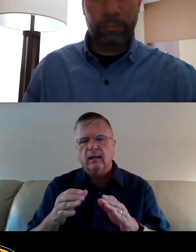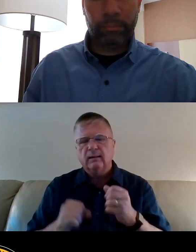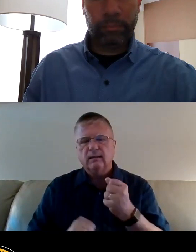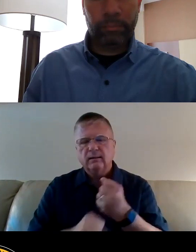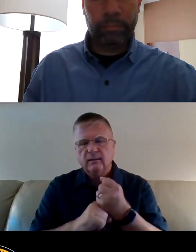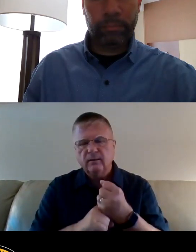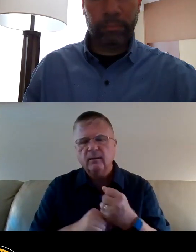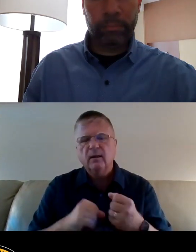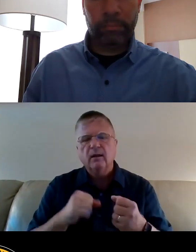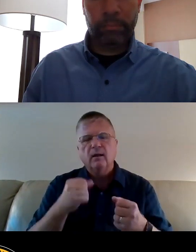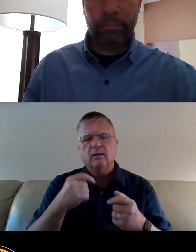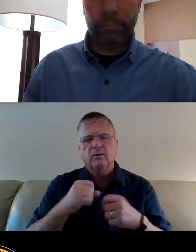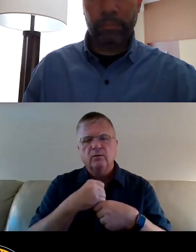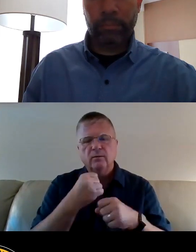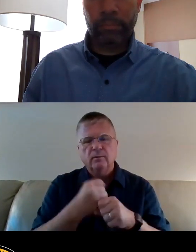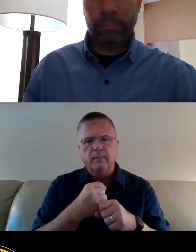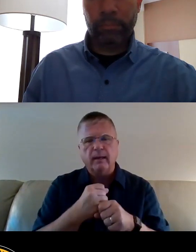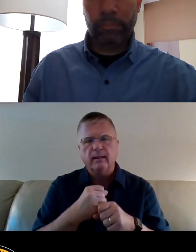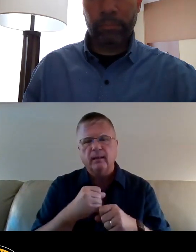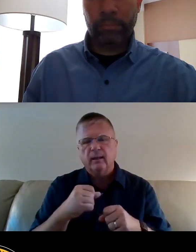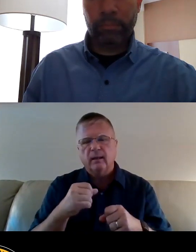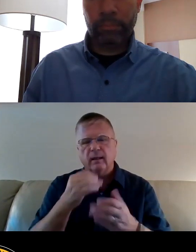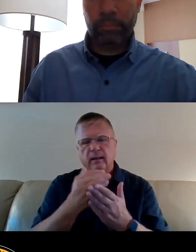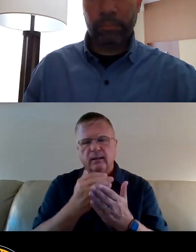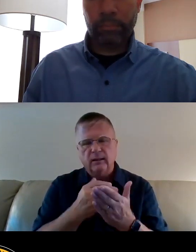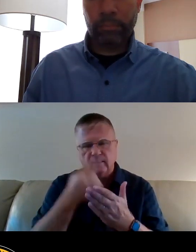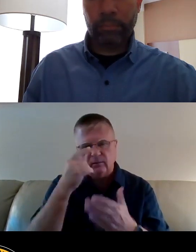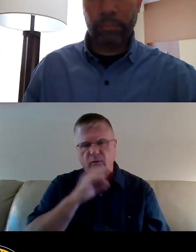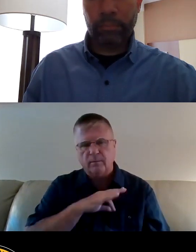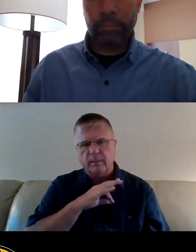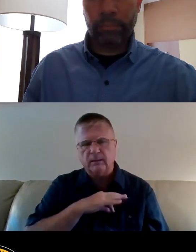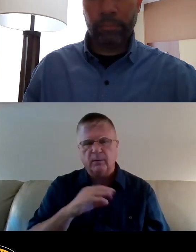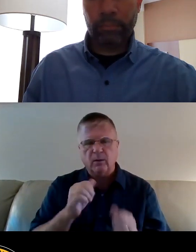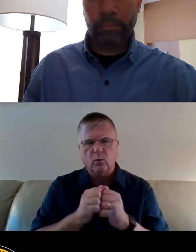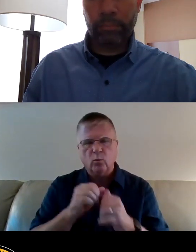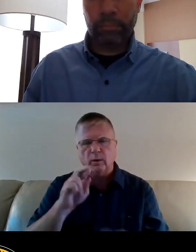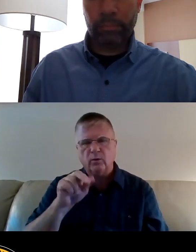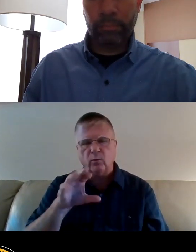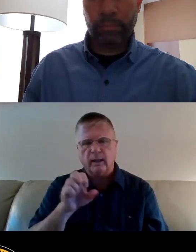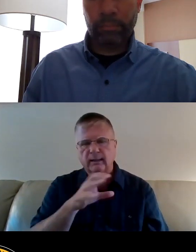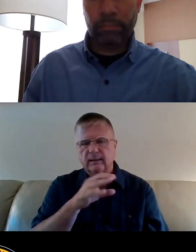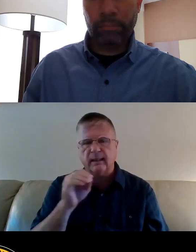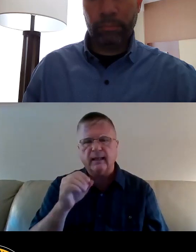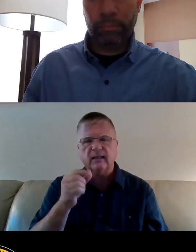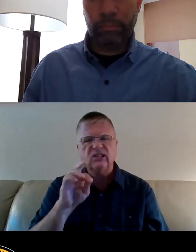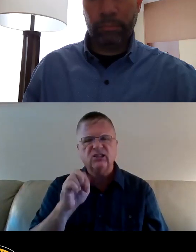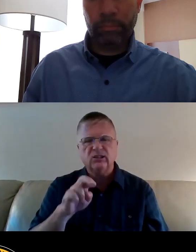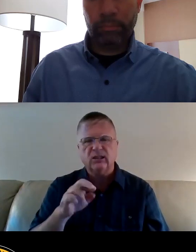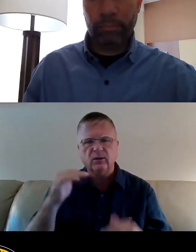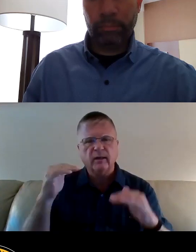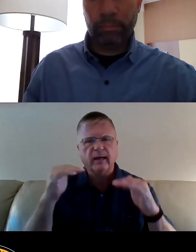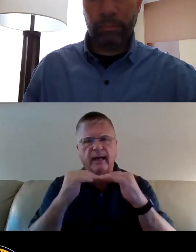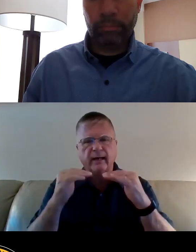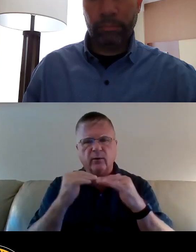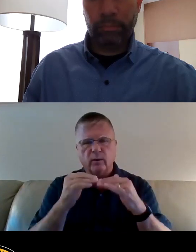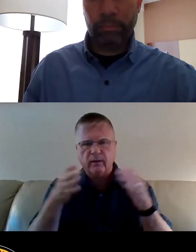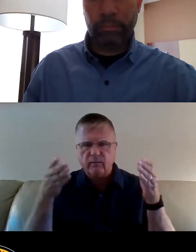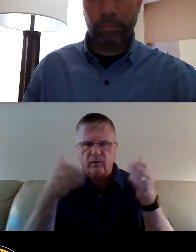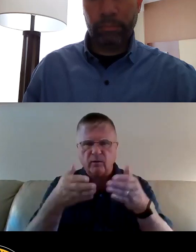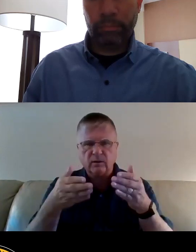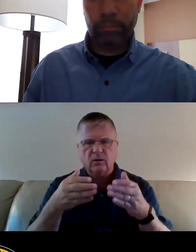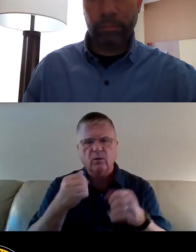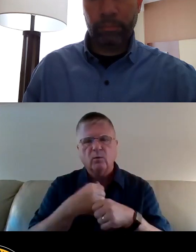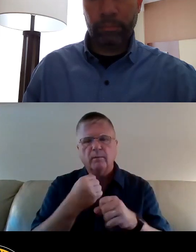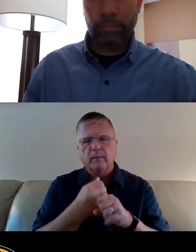justice agenda for the Pittsburgh region with the race and gender equity lens. We are building cross